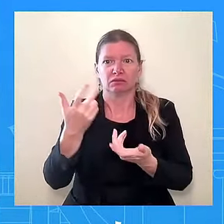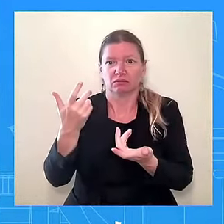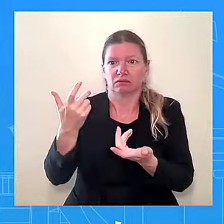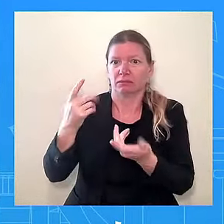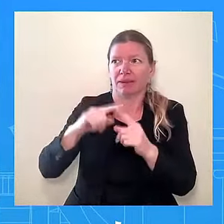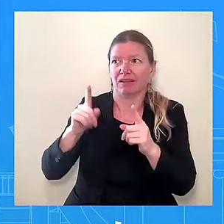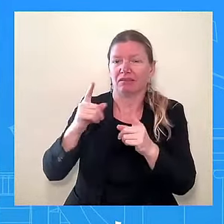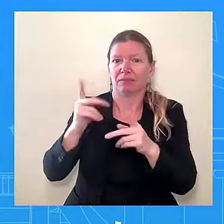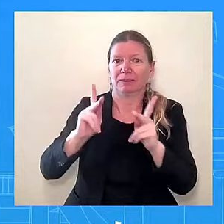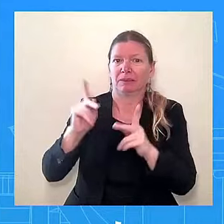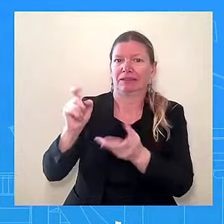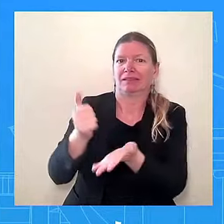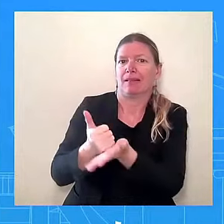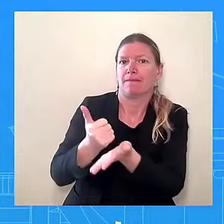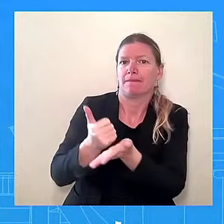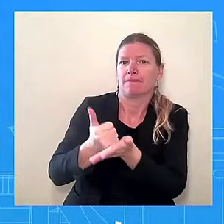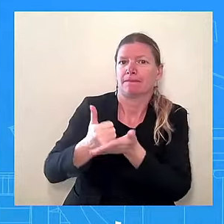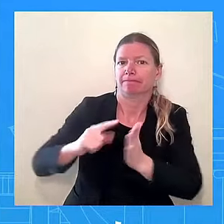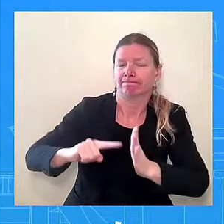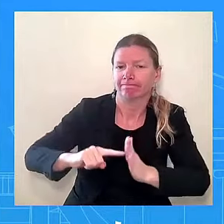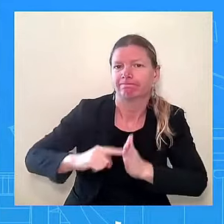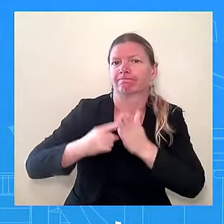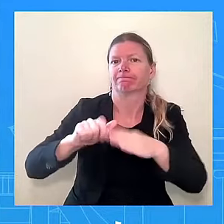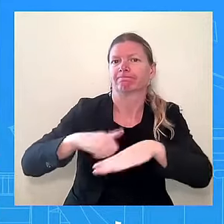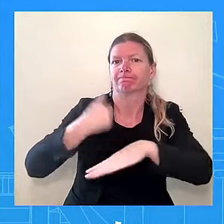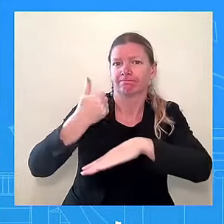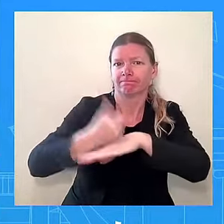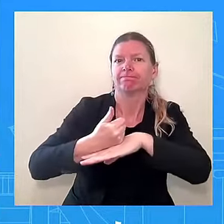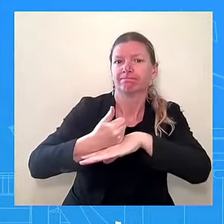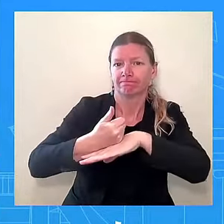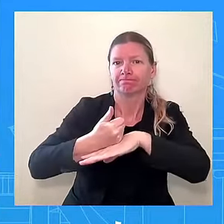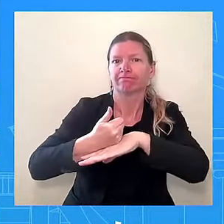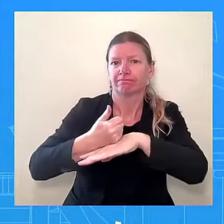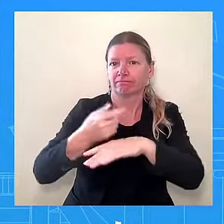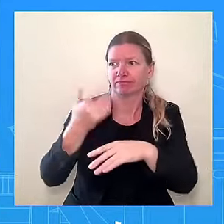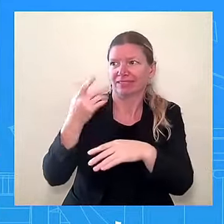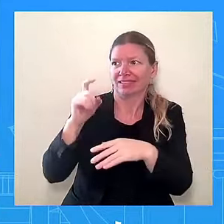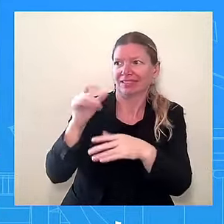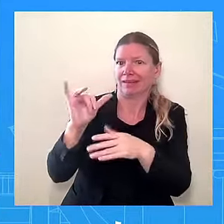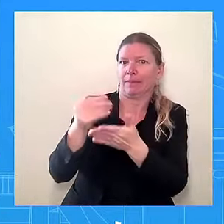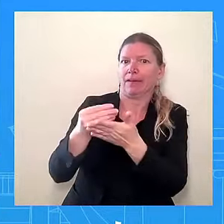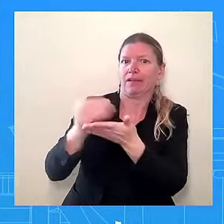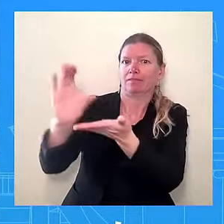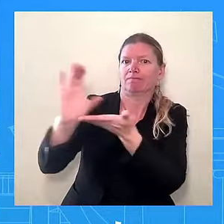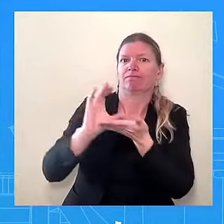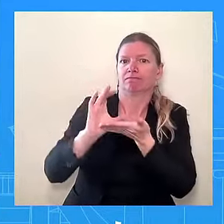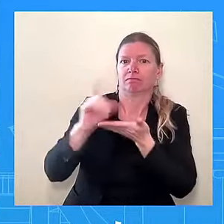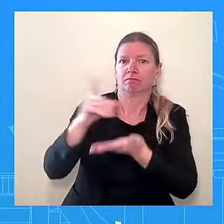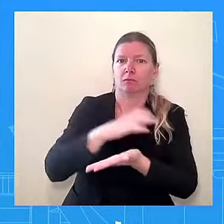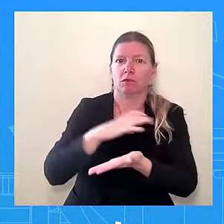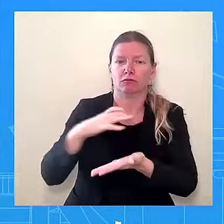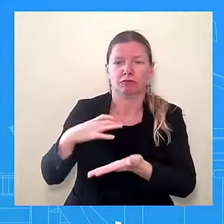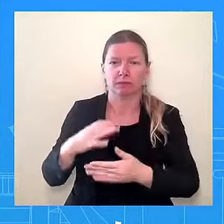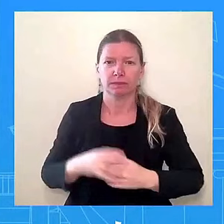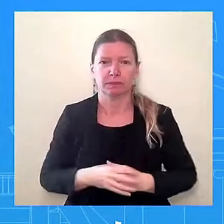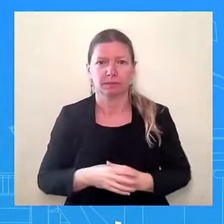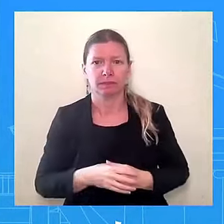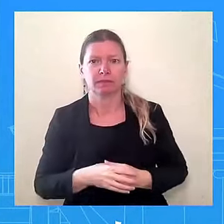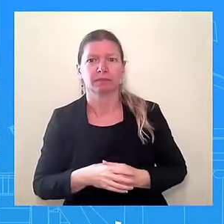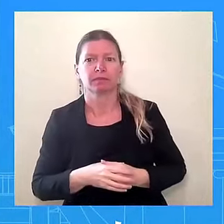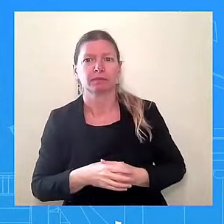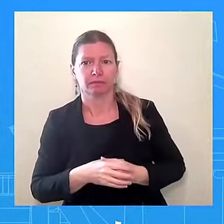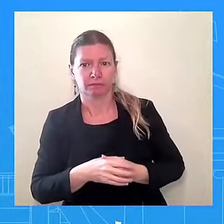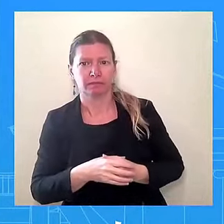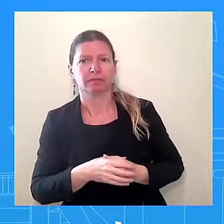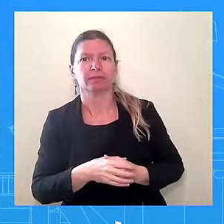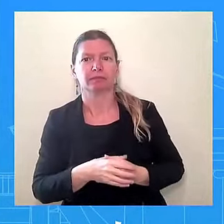Thank you for being here, Mr. Secretary. I think, if I'm not mistaken, earlier this week you and the USDA announced that there were going to be about 25 separate counties, at least